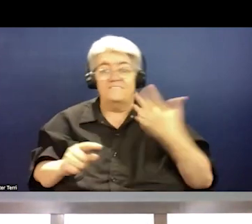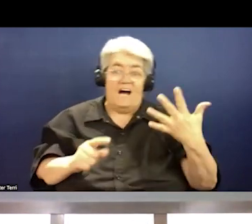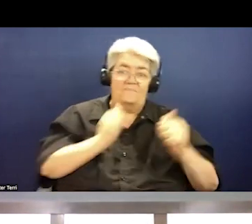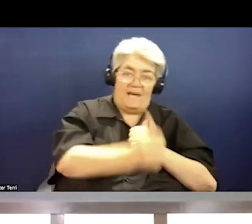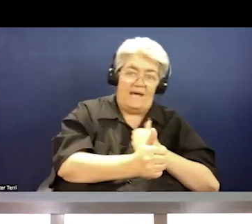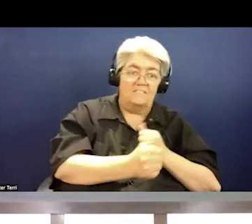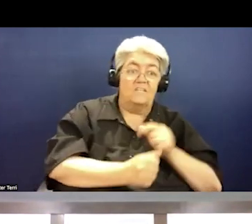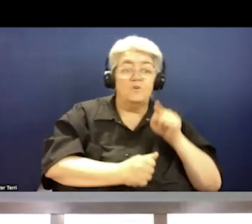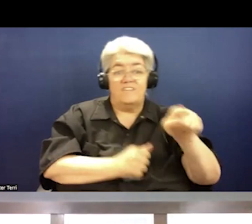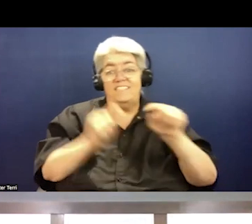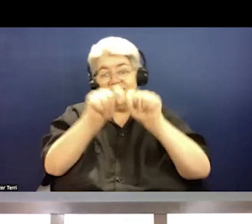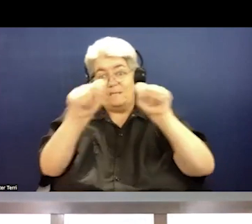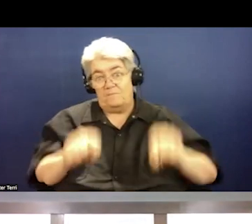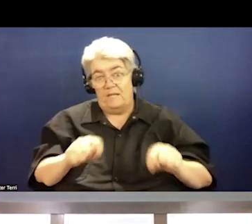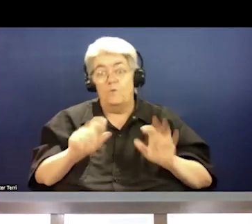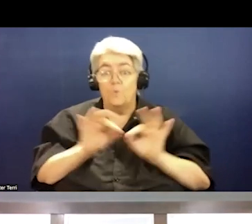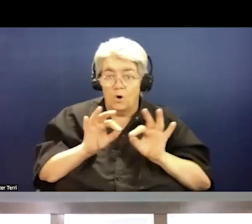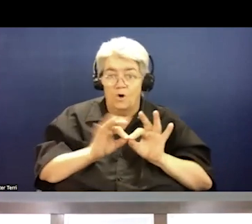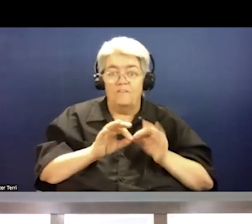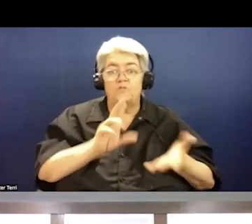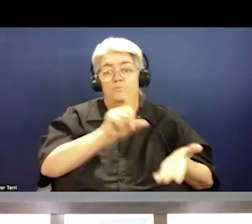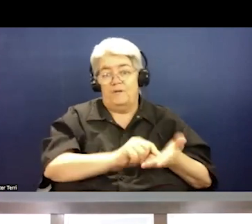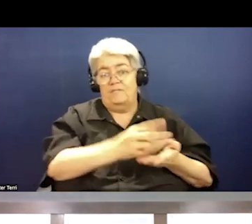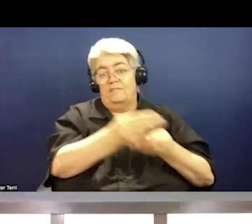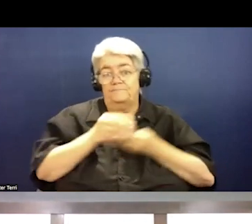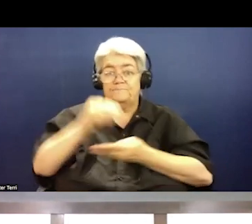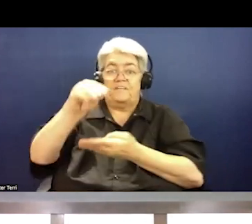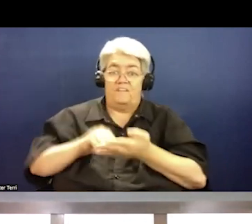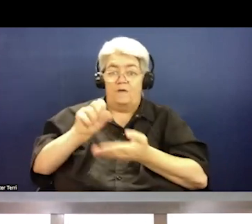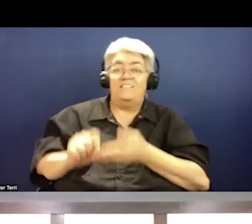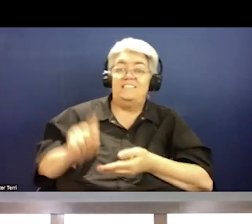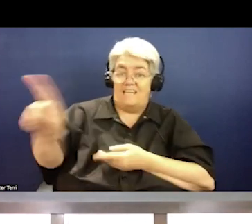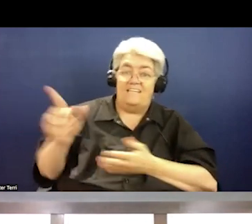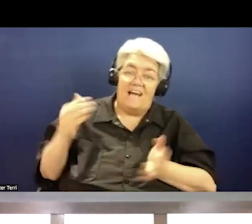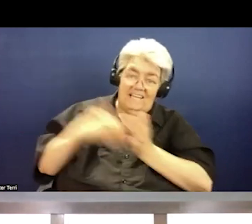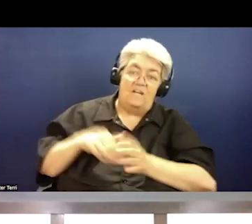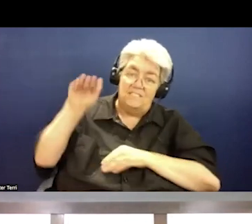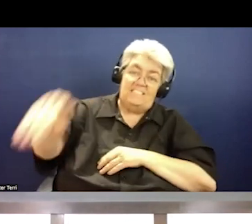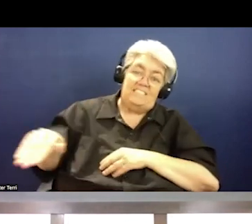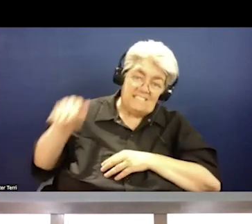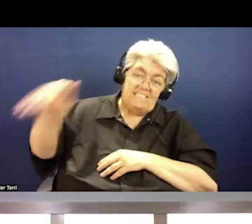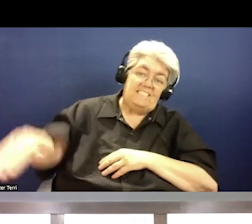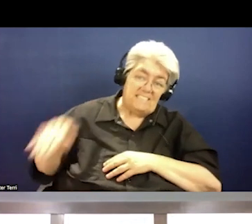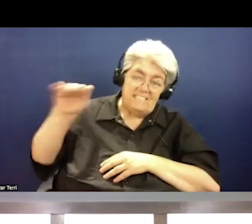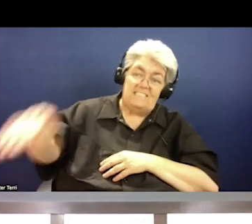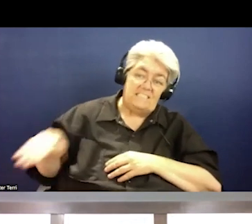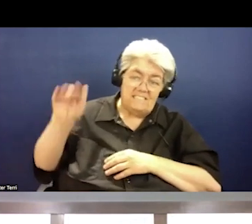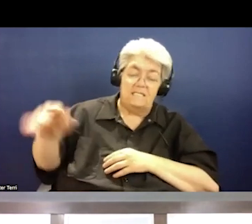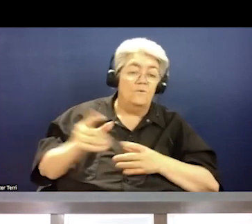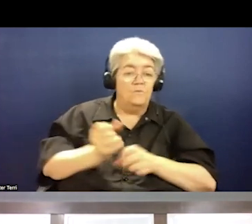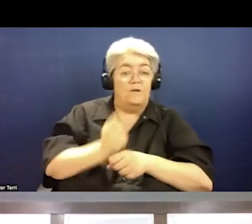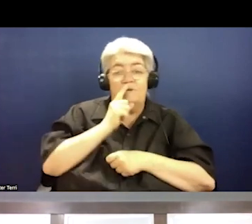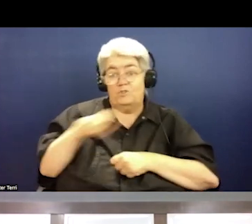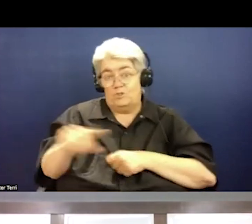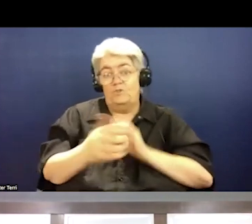second, or third attempt, um, is here to help you. And, um, we want to make sure that, uh, you know how to